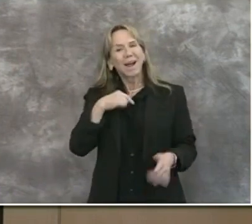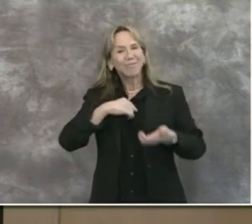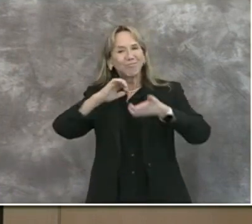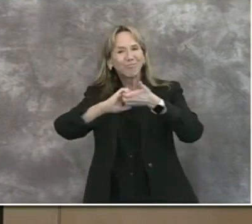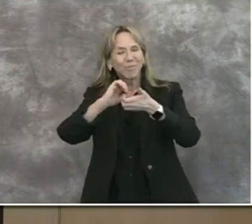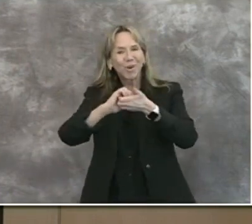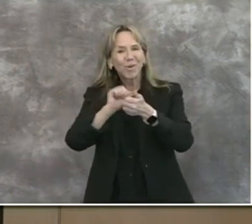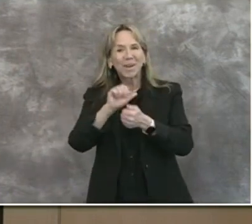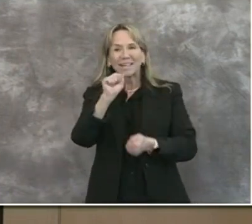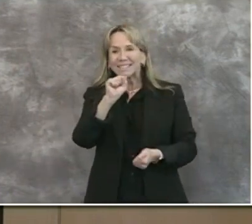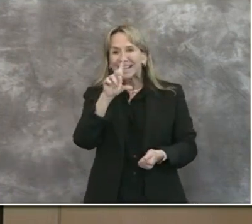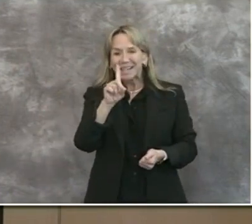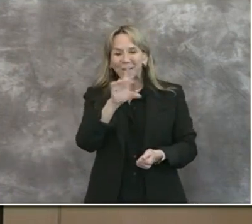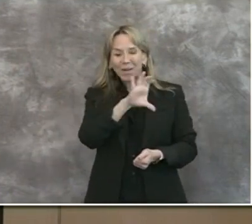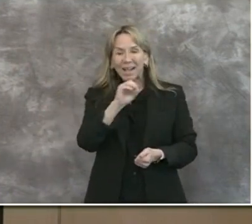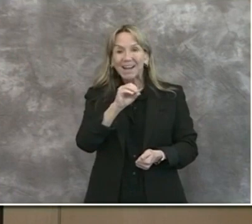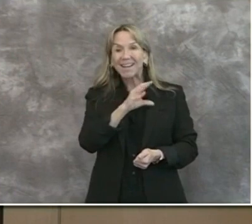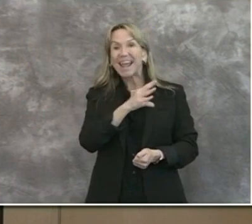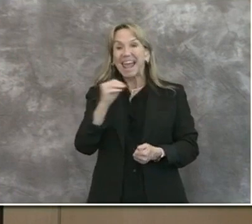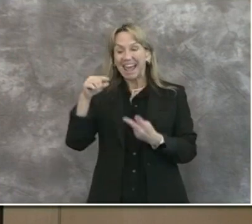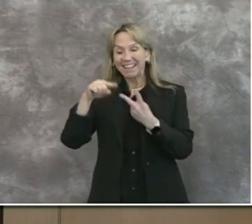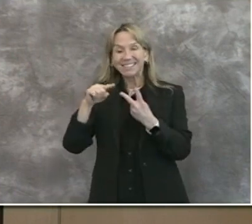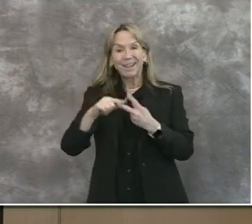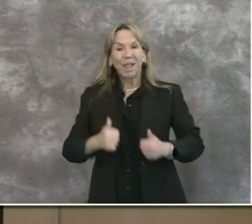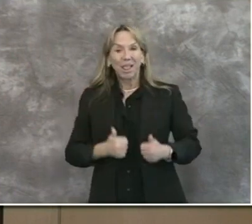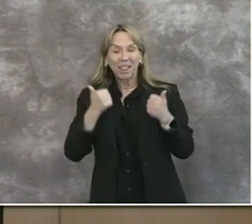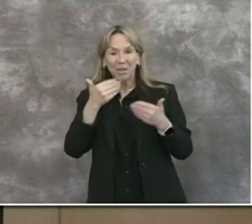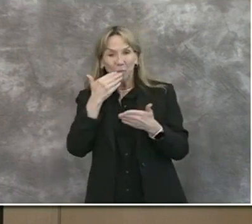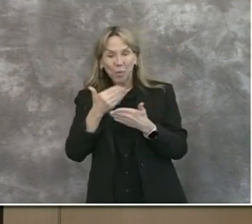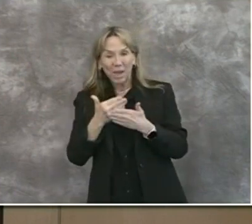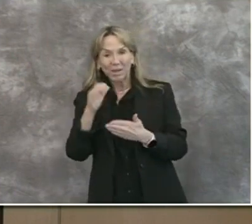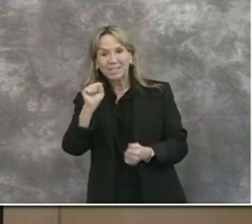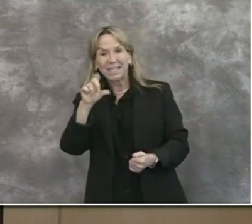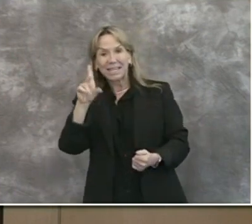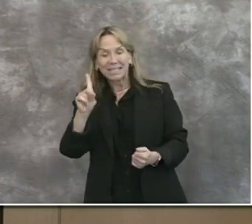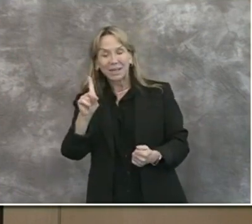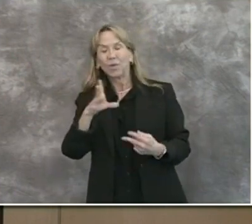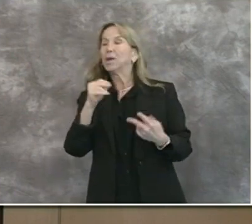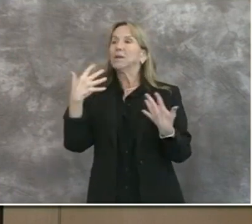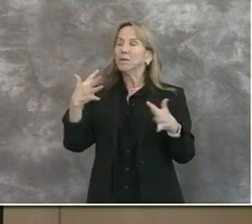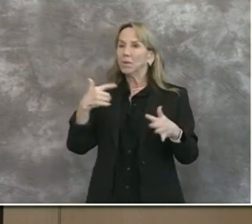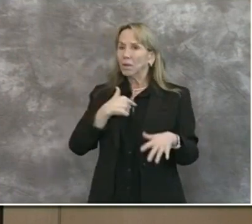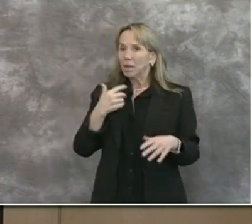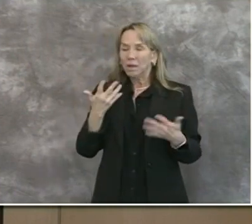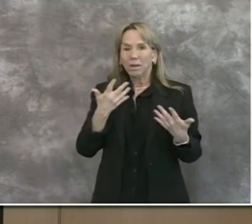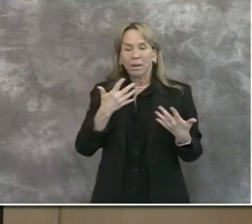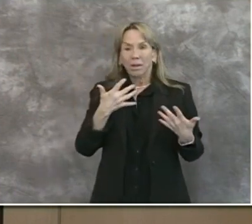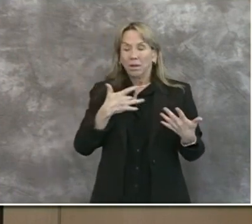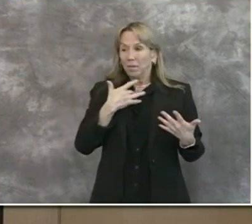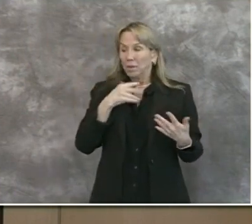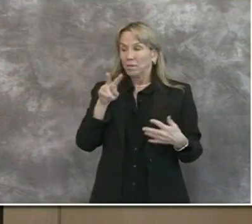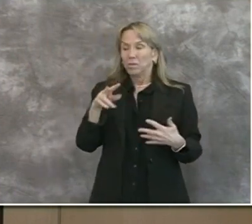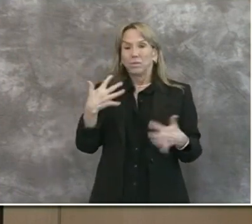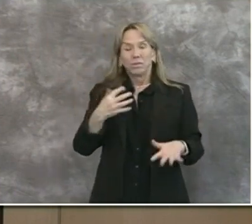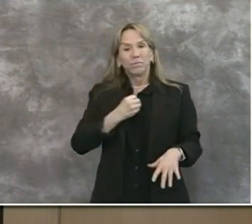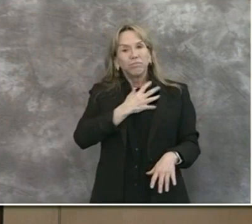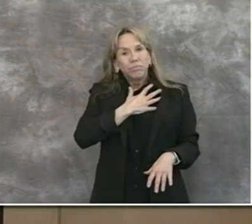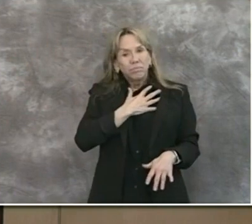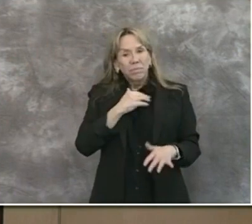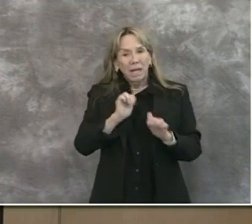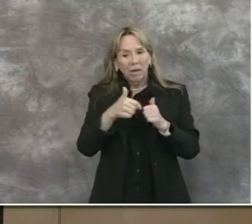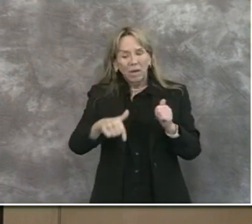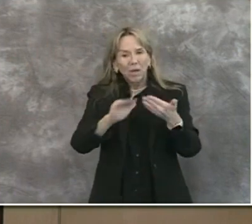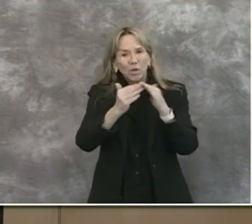County and LiveWell San Diego, we couldn't be more excited, actually, to have even greater impact in our community's health by